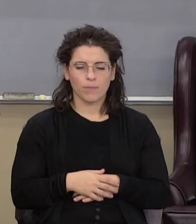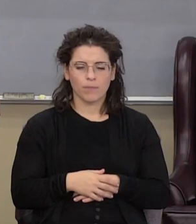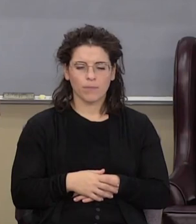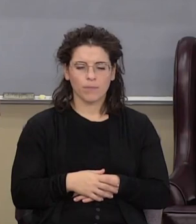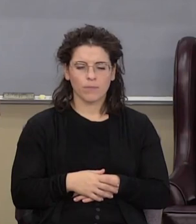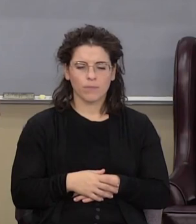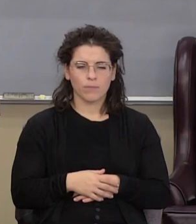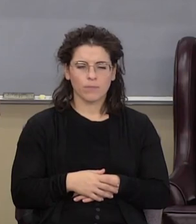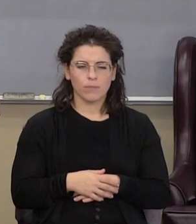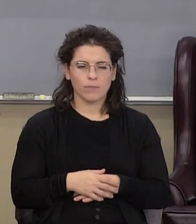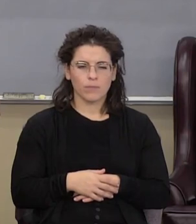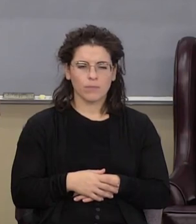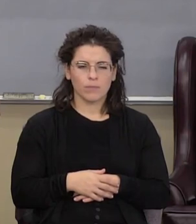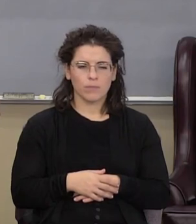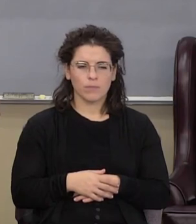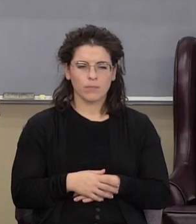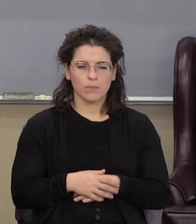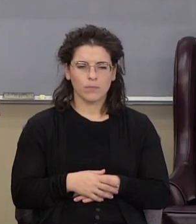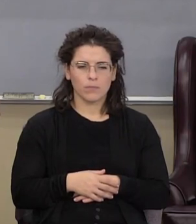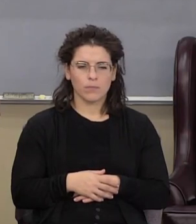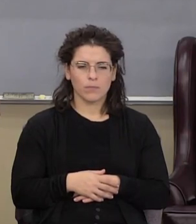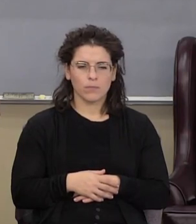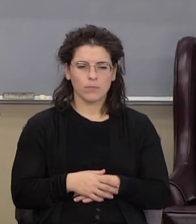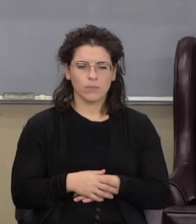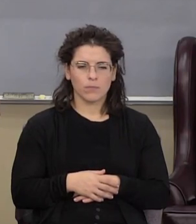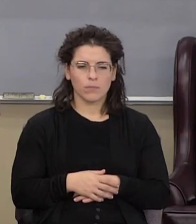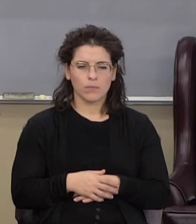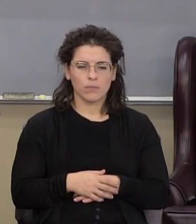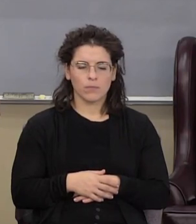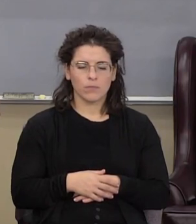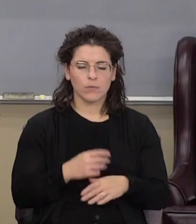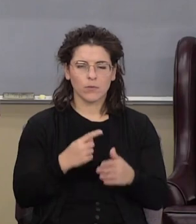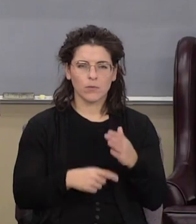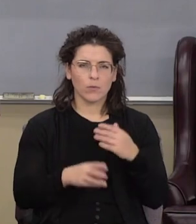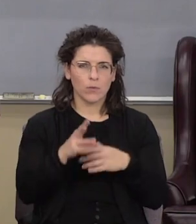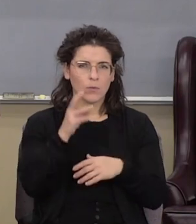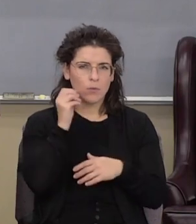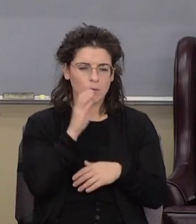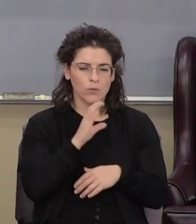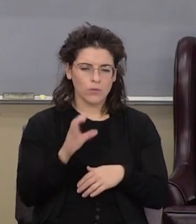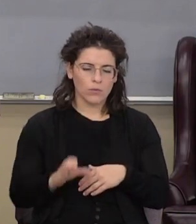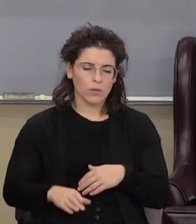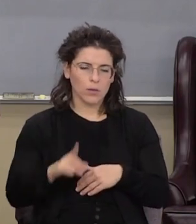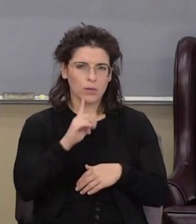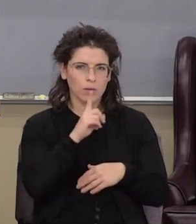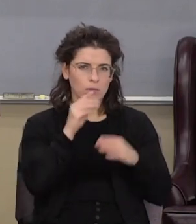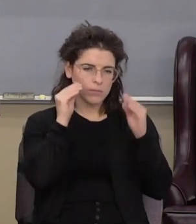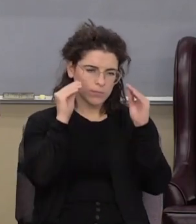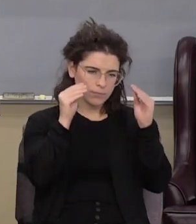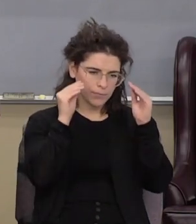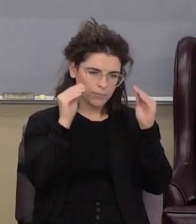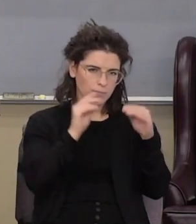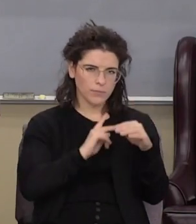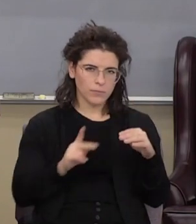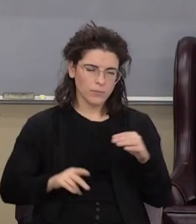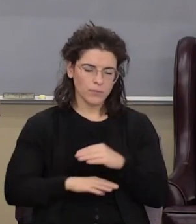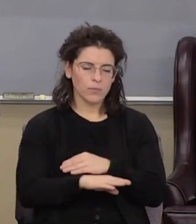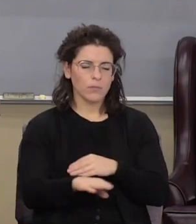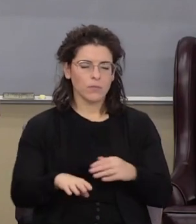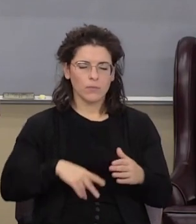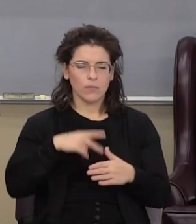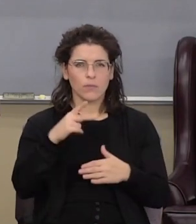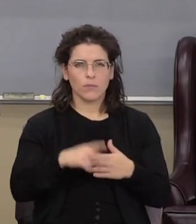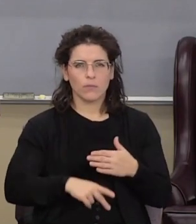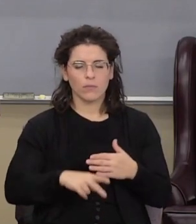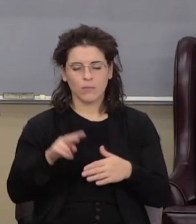so what was Christ actually teaching he was actually preaching the kingdom program he was actually teaching